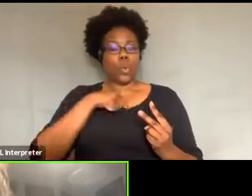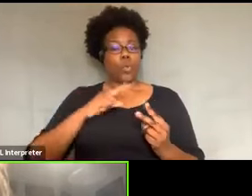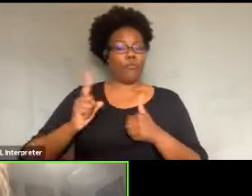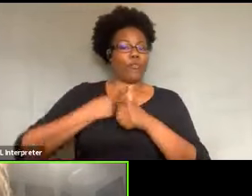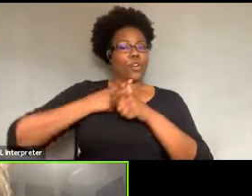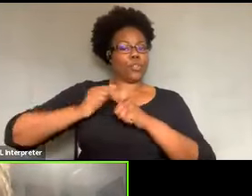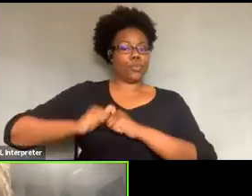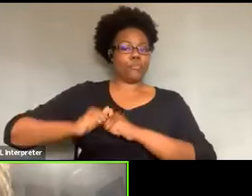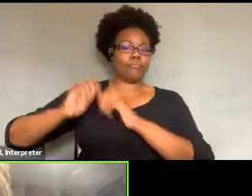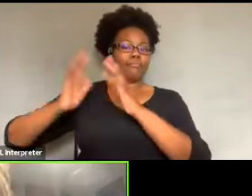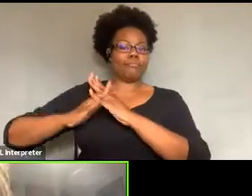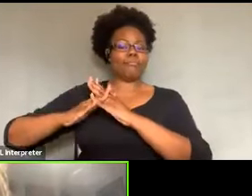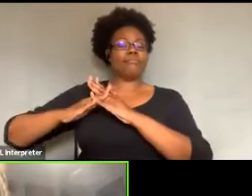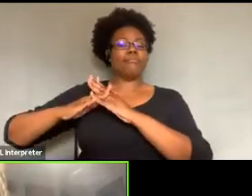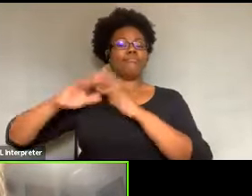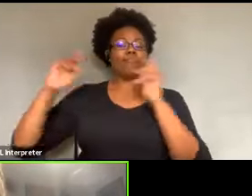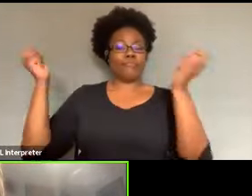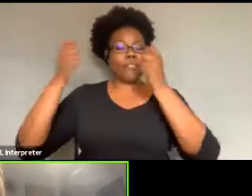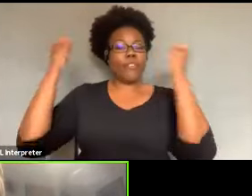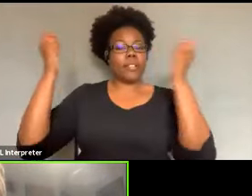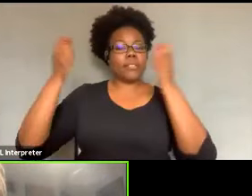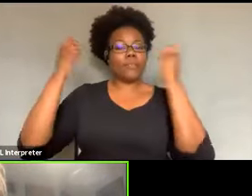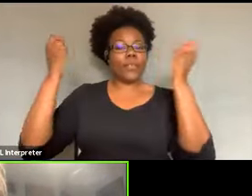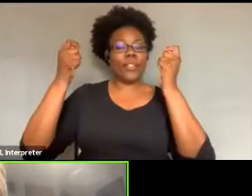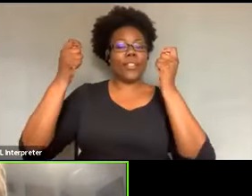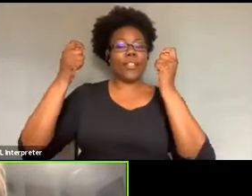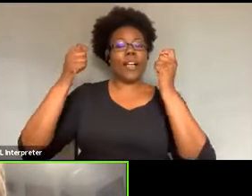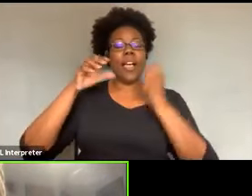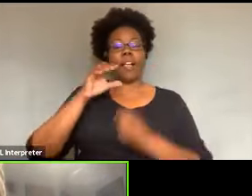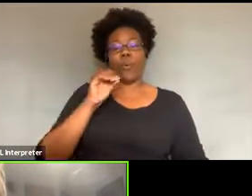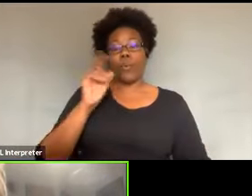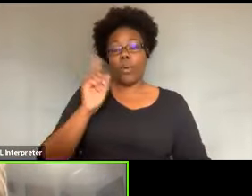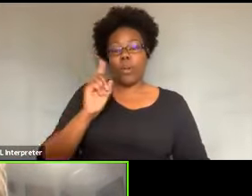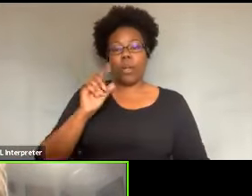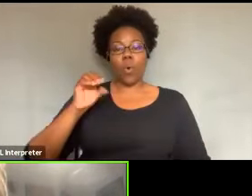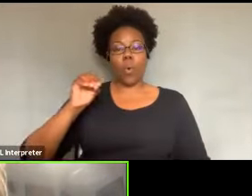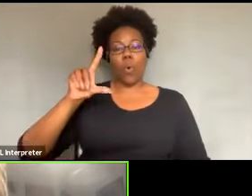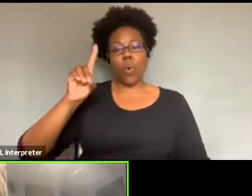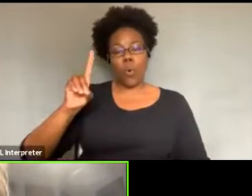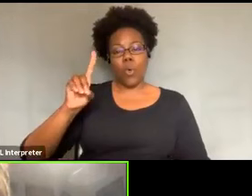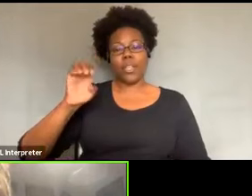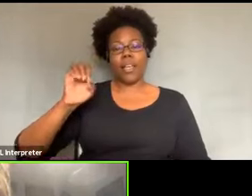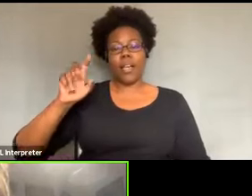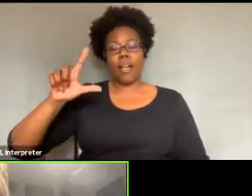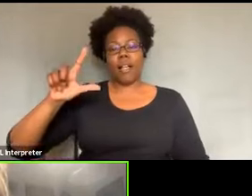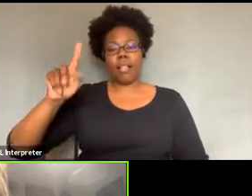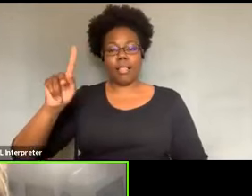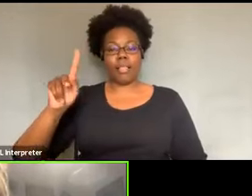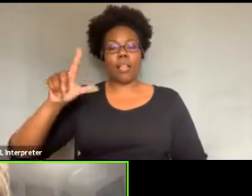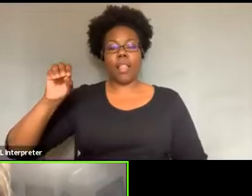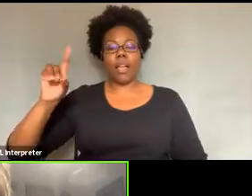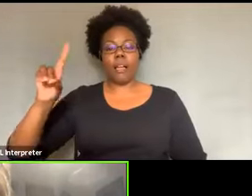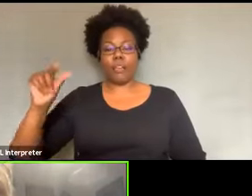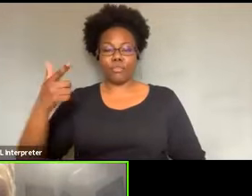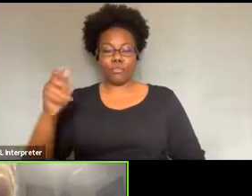Lodge downtown in the theatrical Carmen and that historic building right across, uh, from not too far, a half a